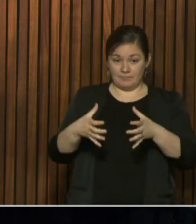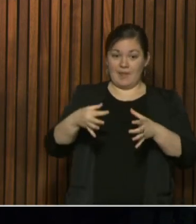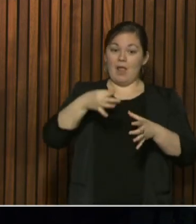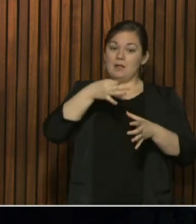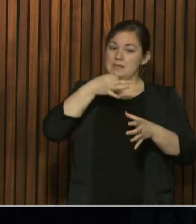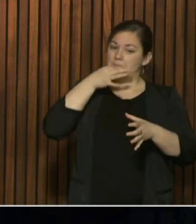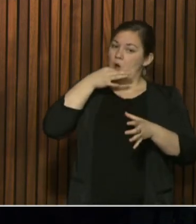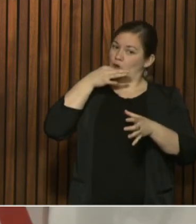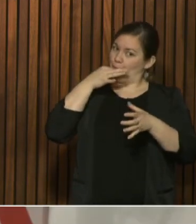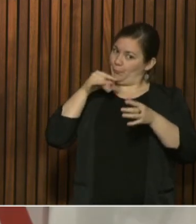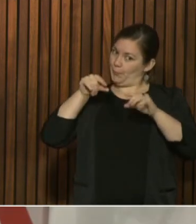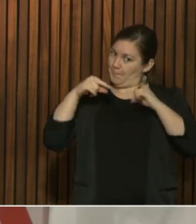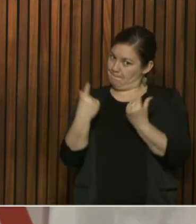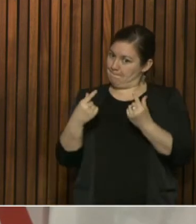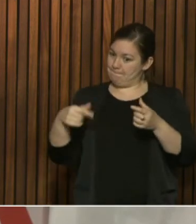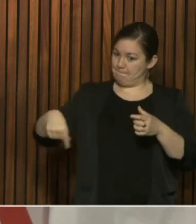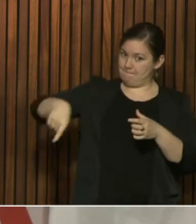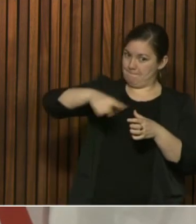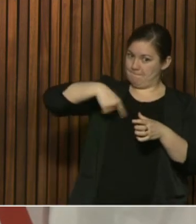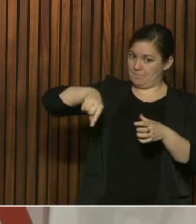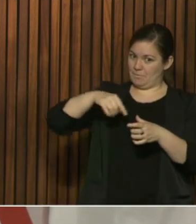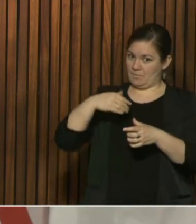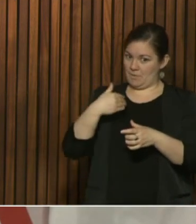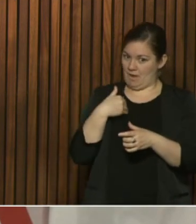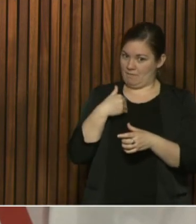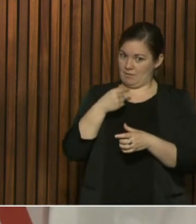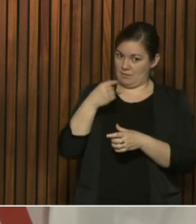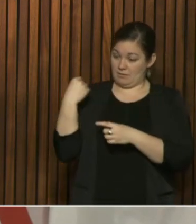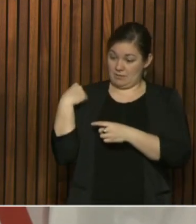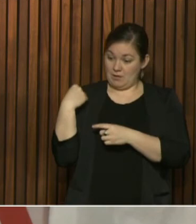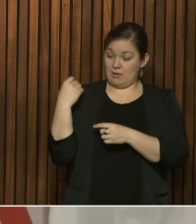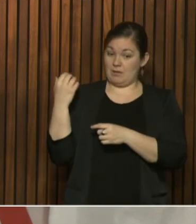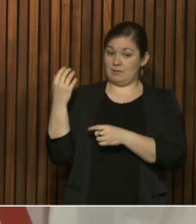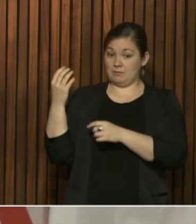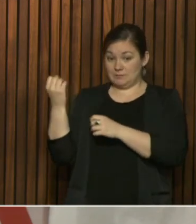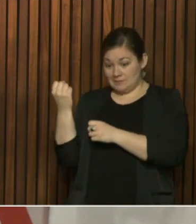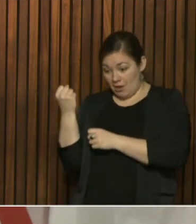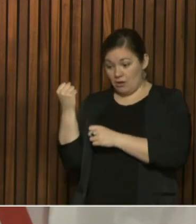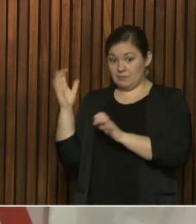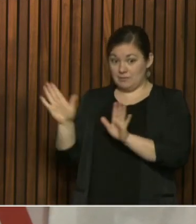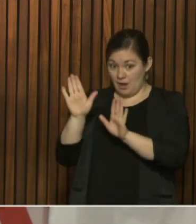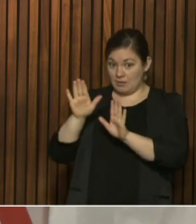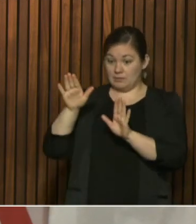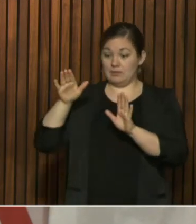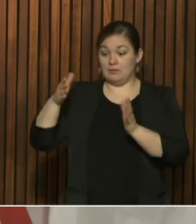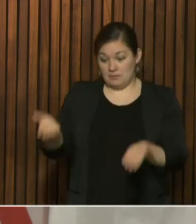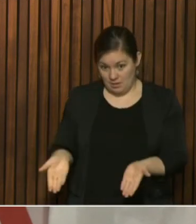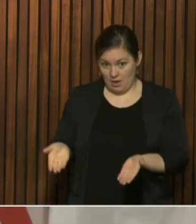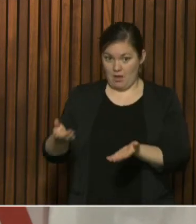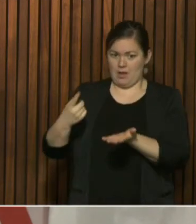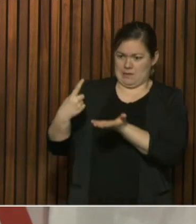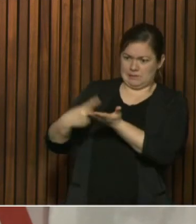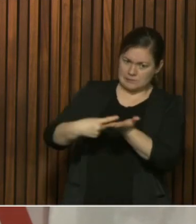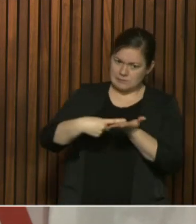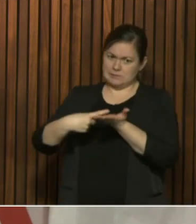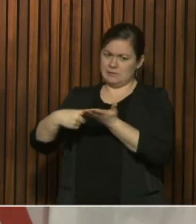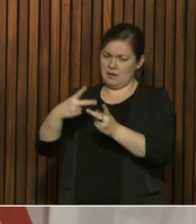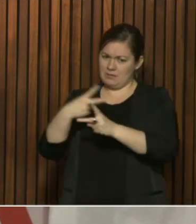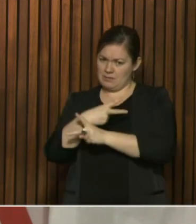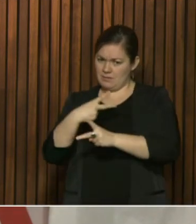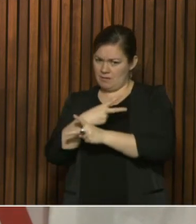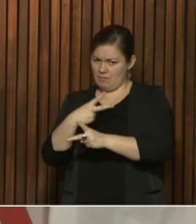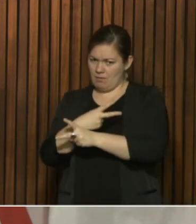very intensively over the weekend and now in the next day or two to come up with priority groups for